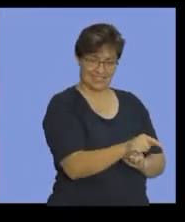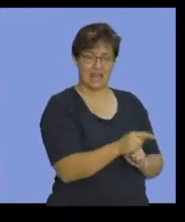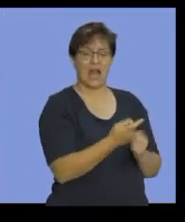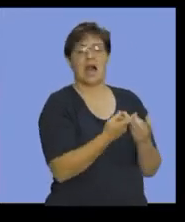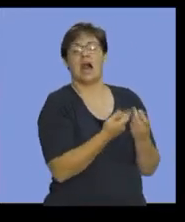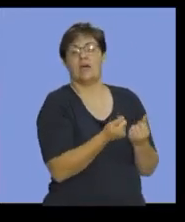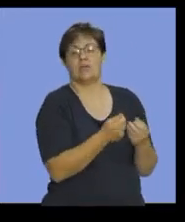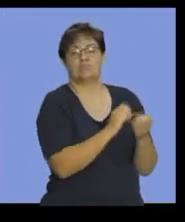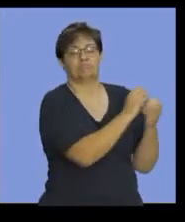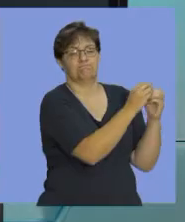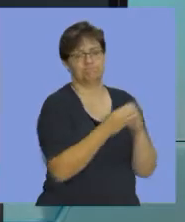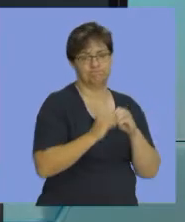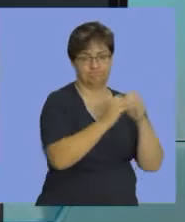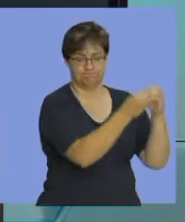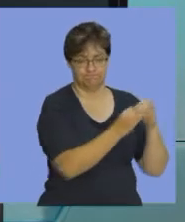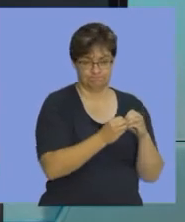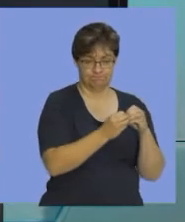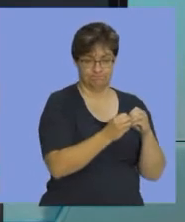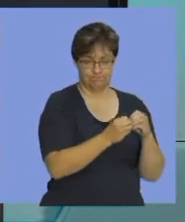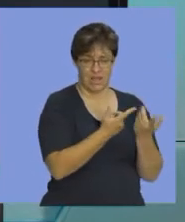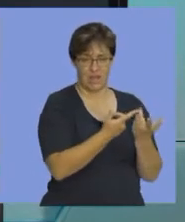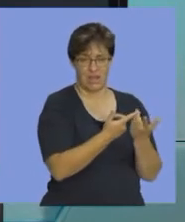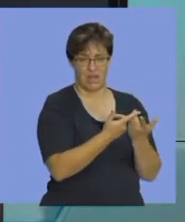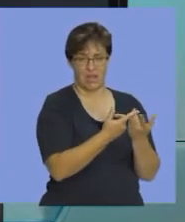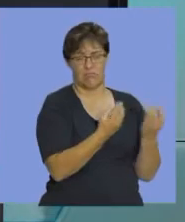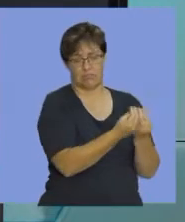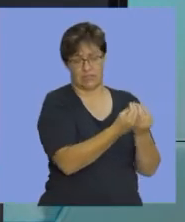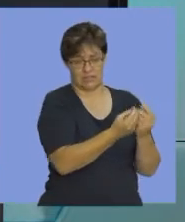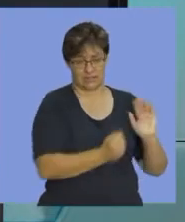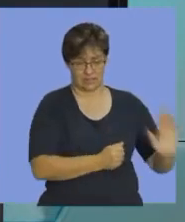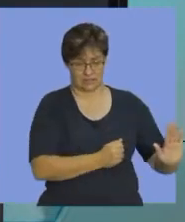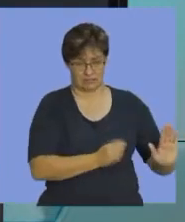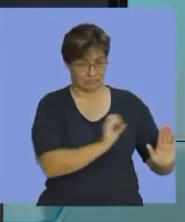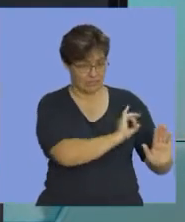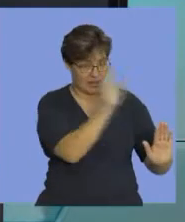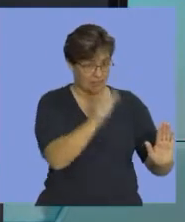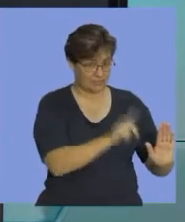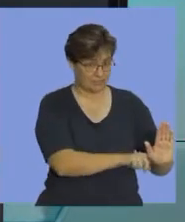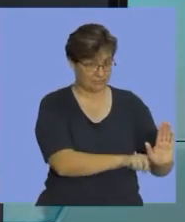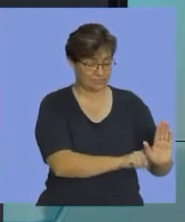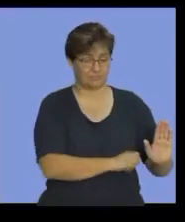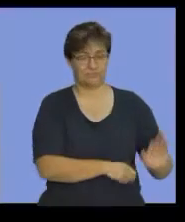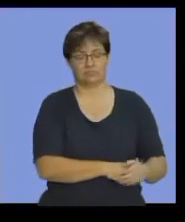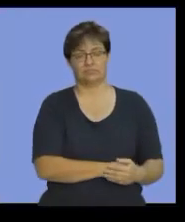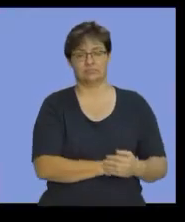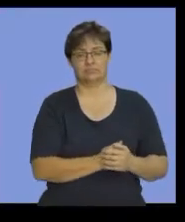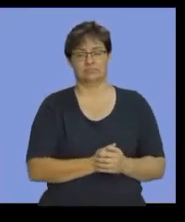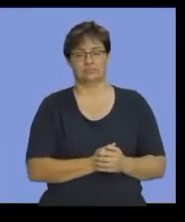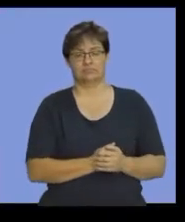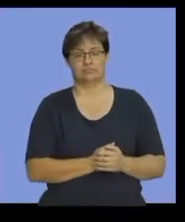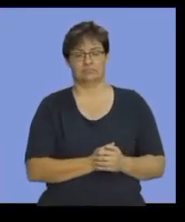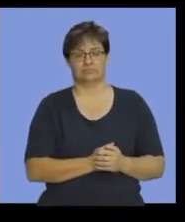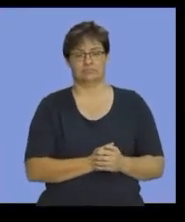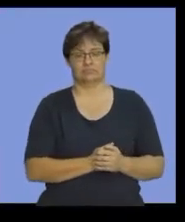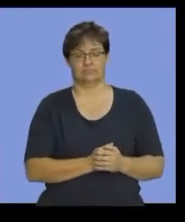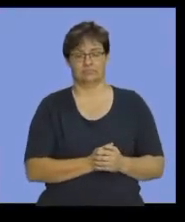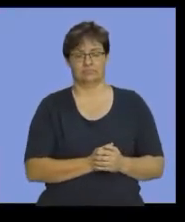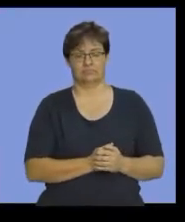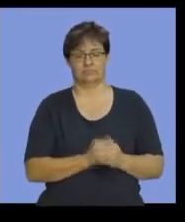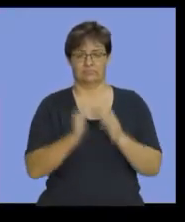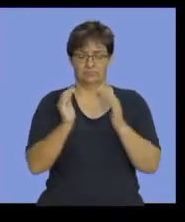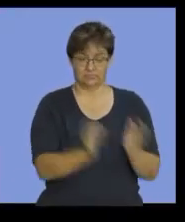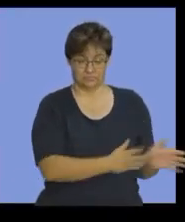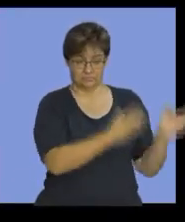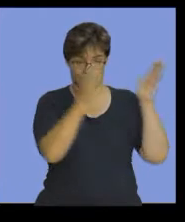manufacturing of a particular product. Clear. Then we went on and